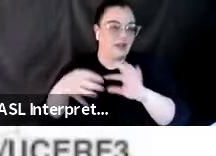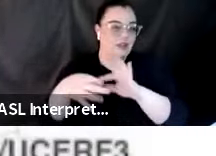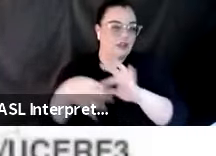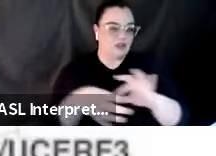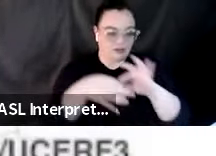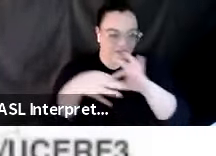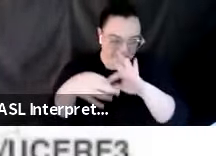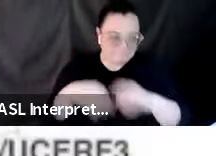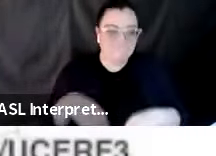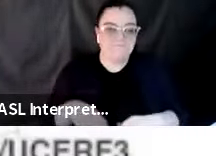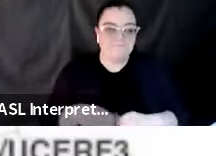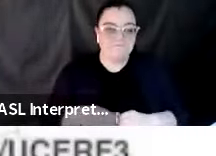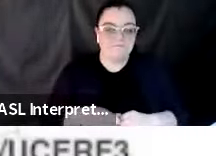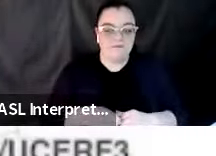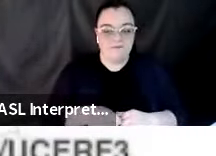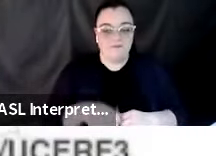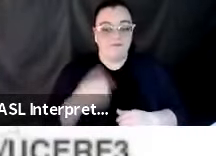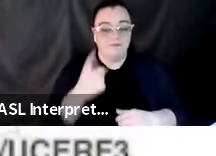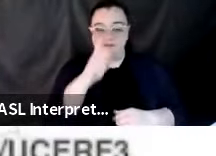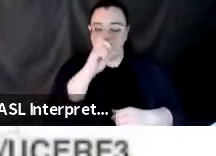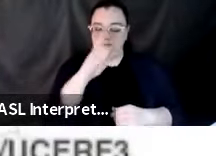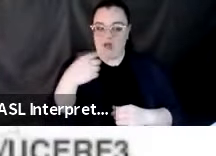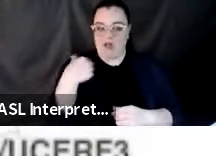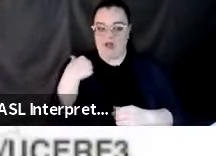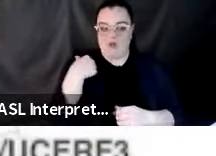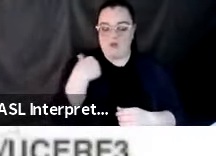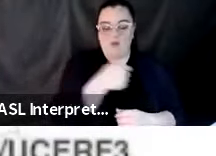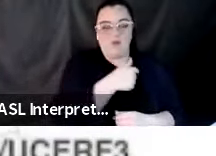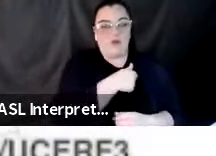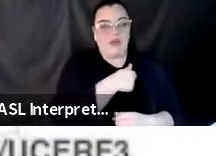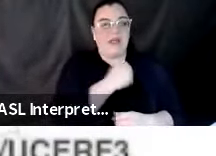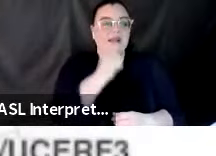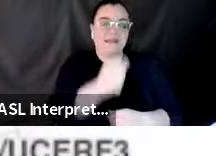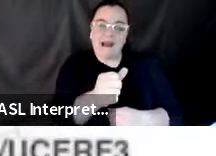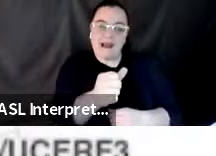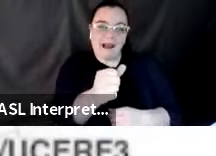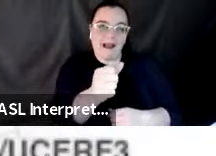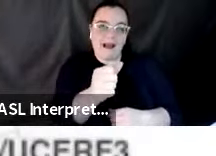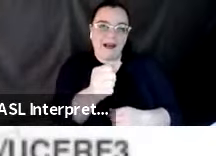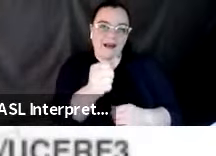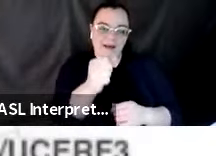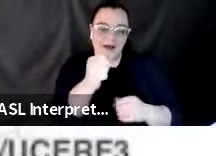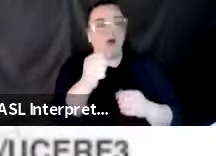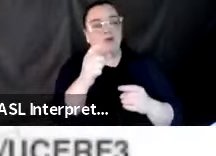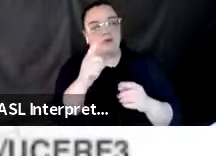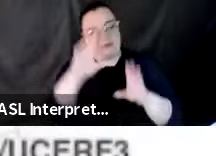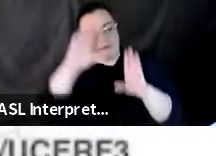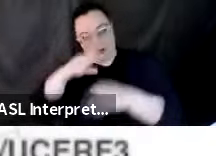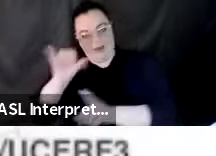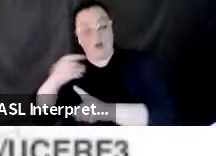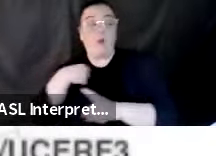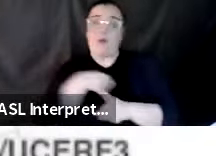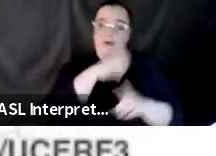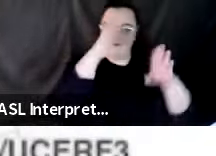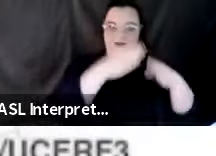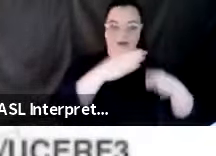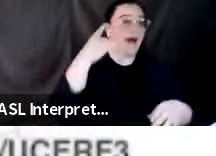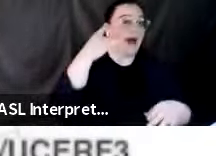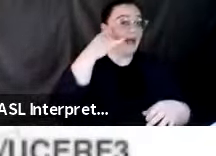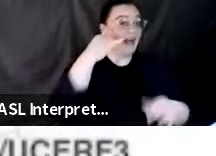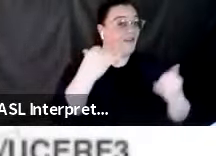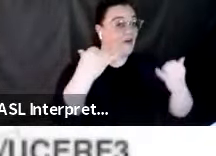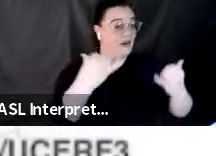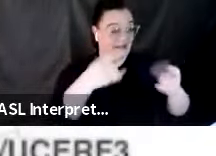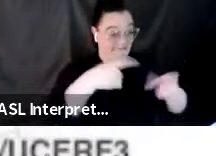.org. And, uh, while we're not really, while we're here focused on California, uh, fortunately,